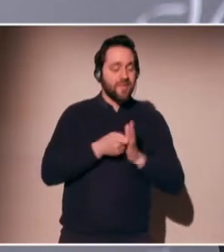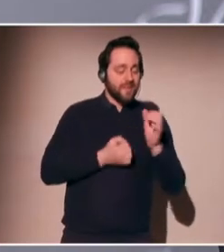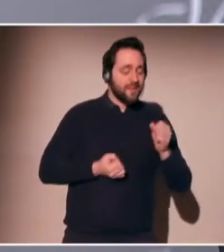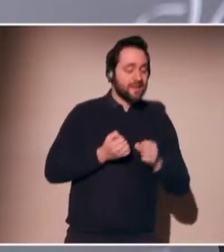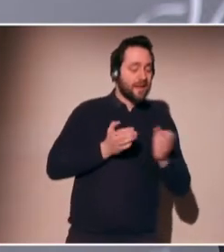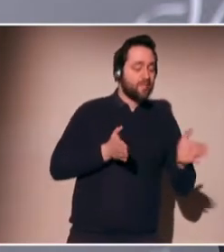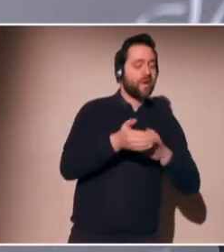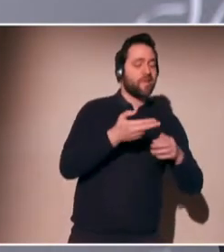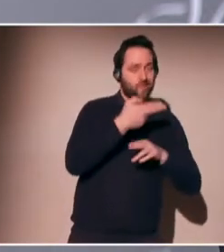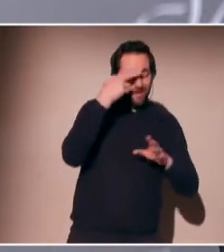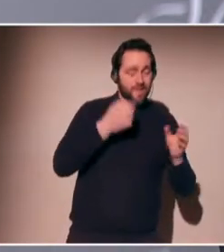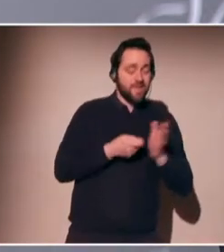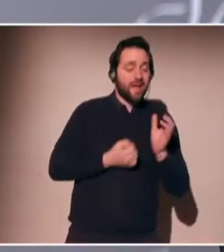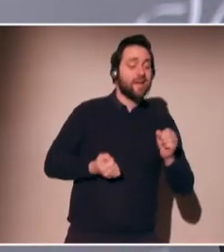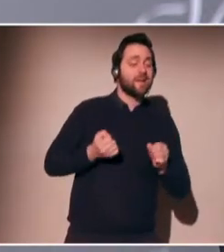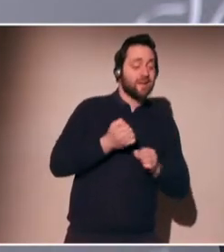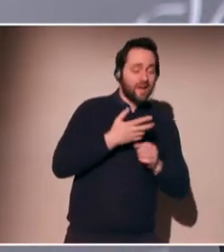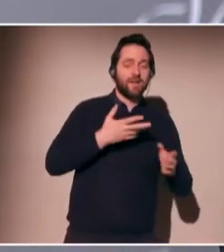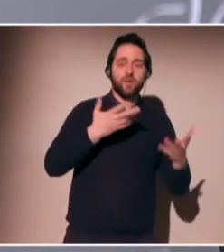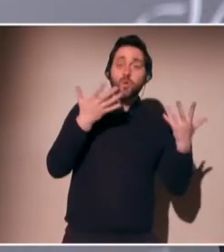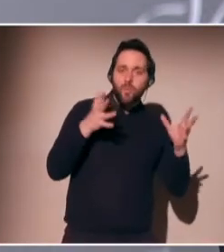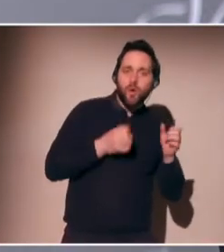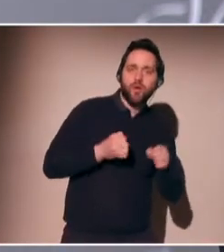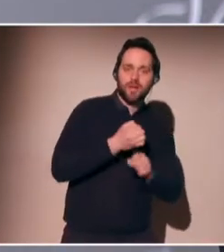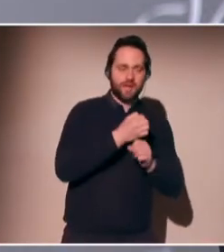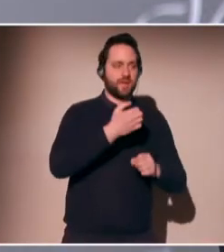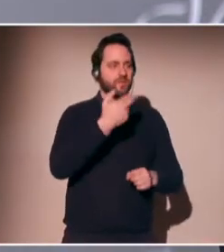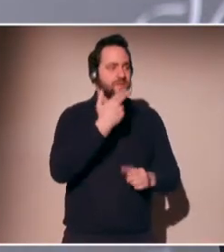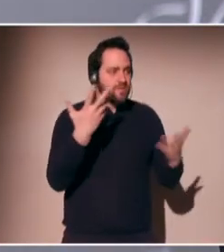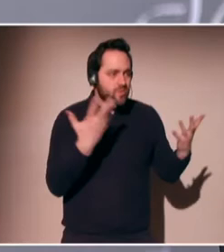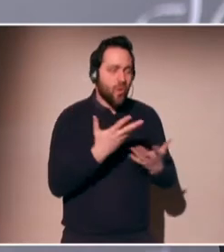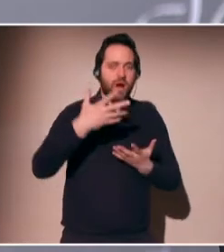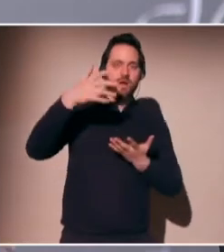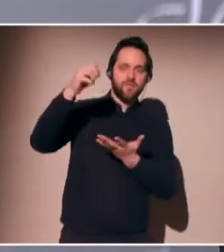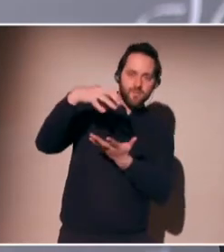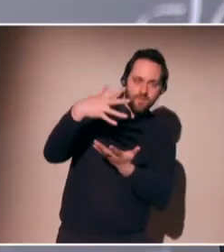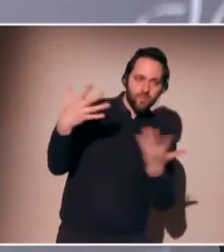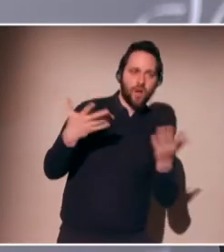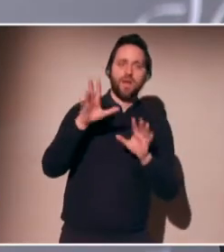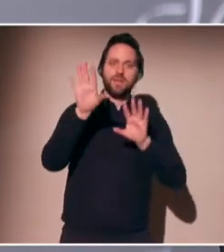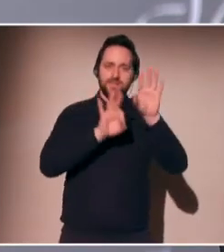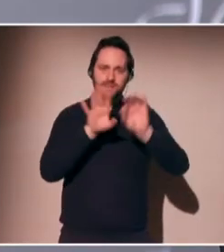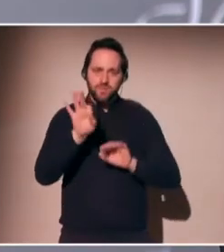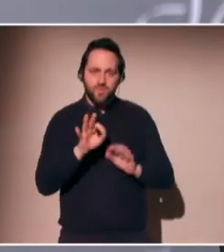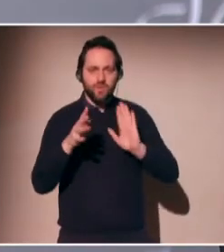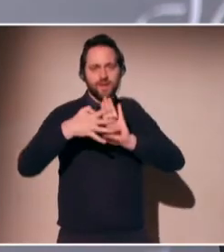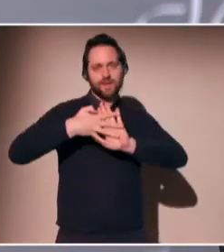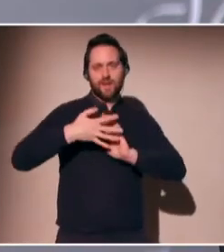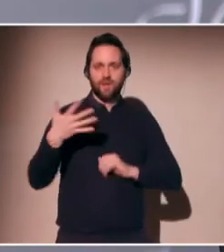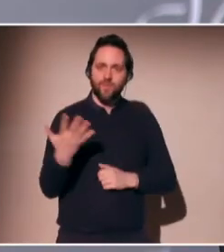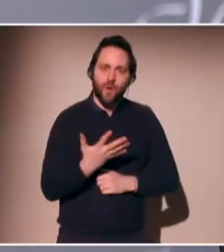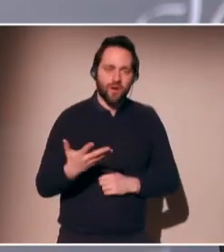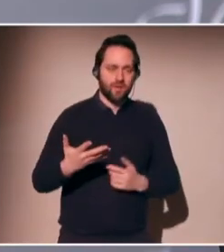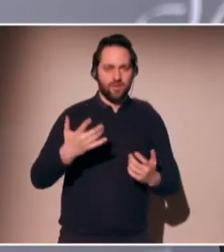the way the algorithm is being used? So all three of these places are ways that bias can come into an